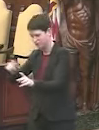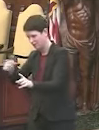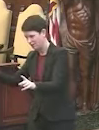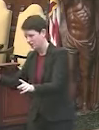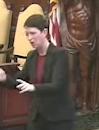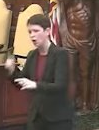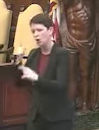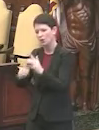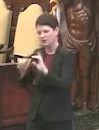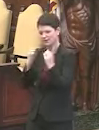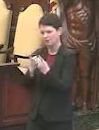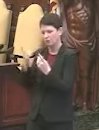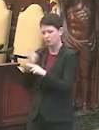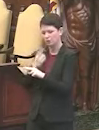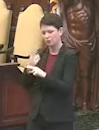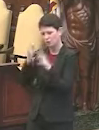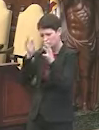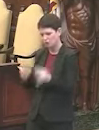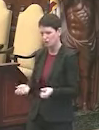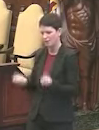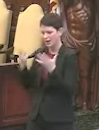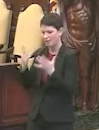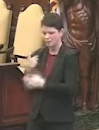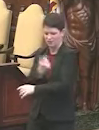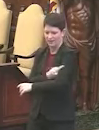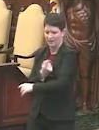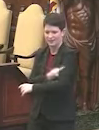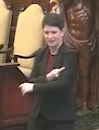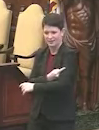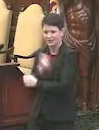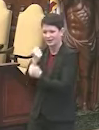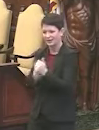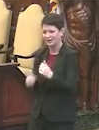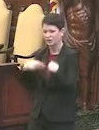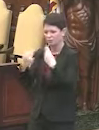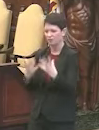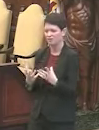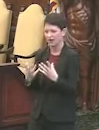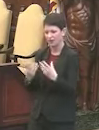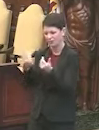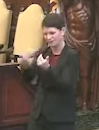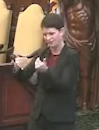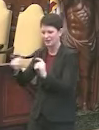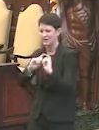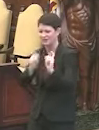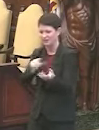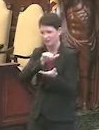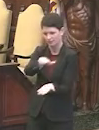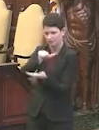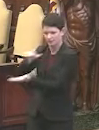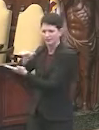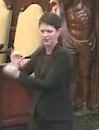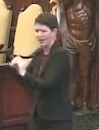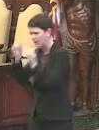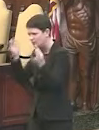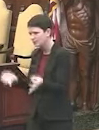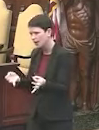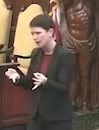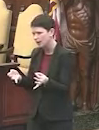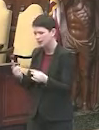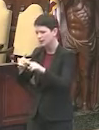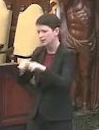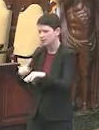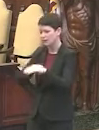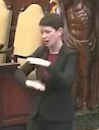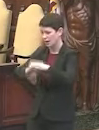does the department use in determining how much vaccine each separate provider gets? Is it based in